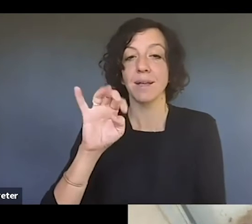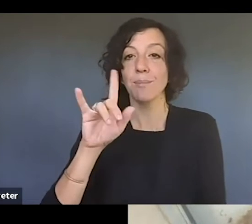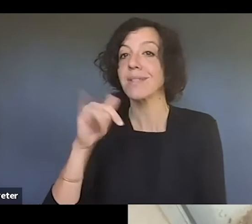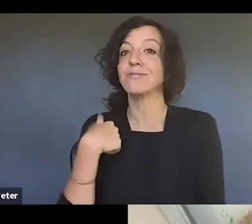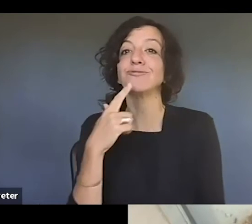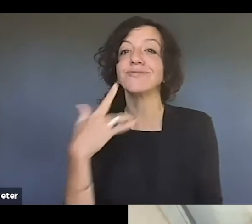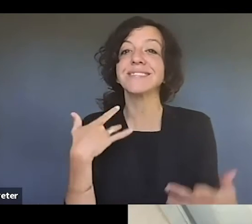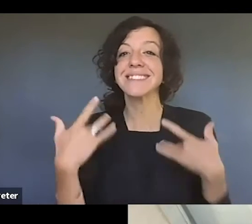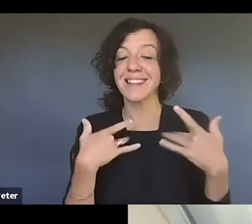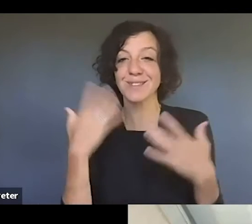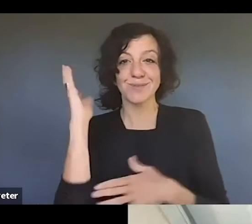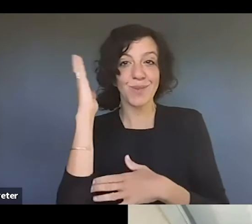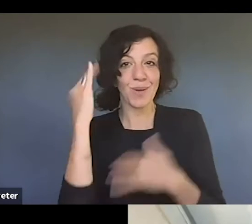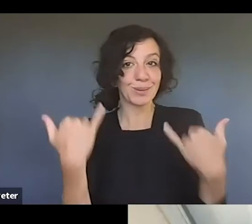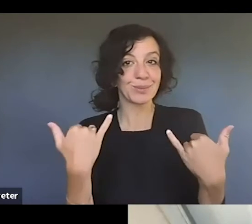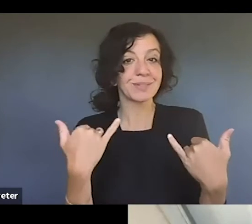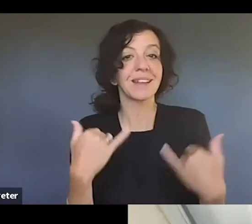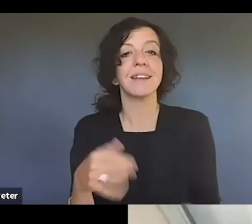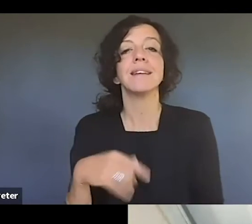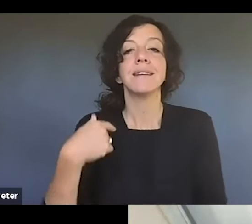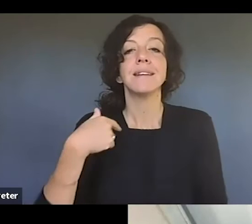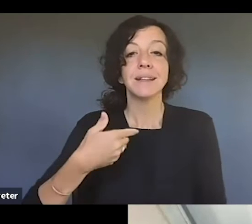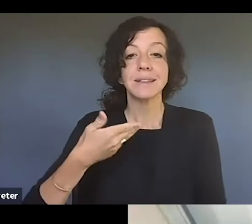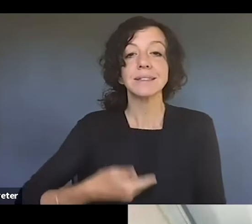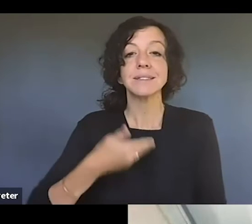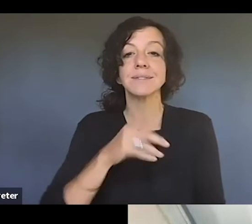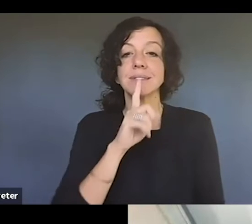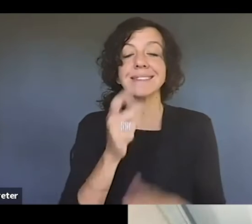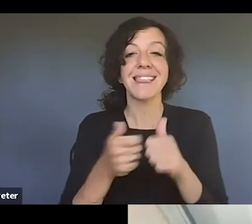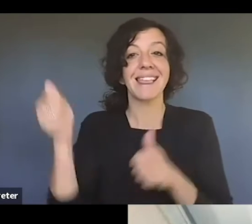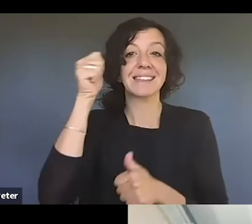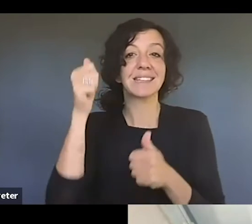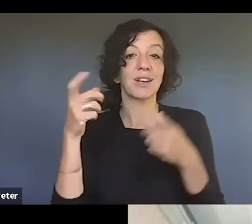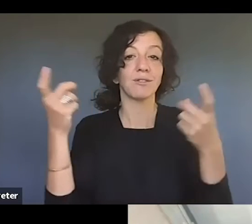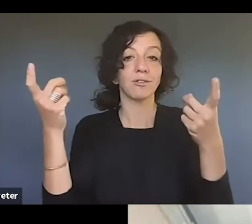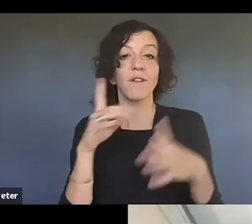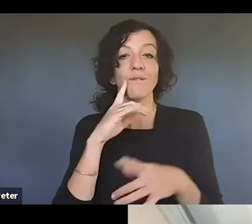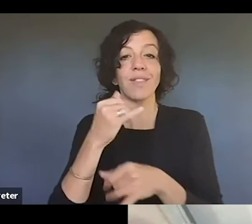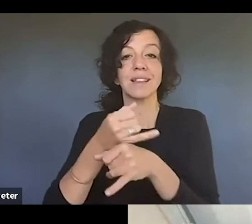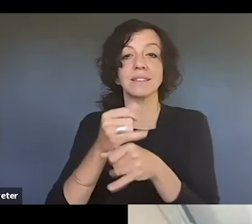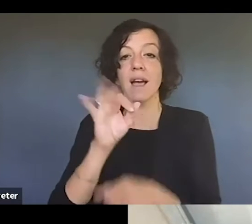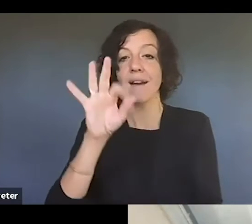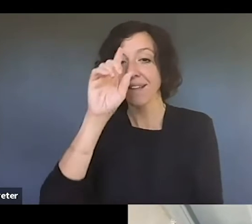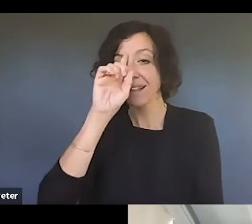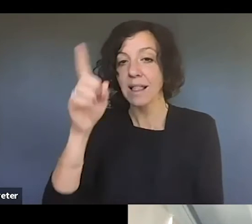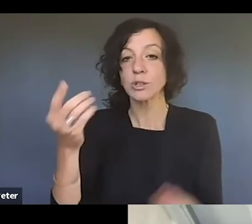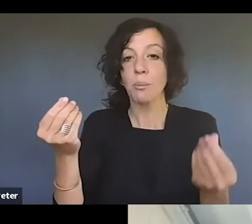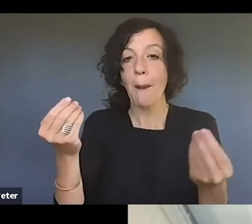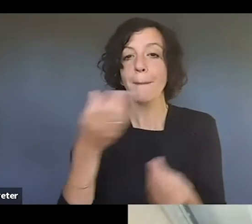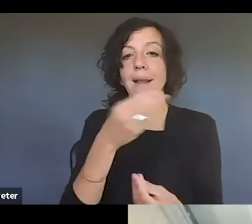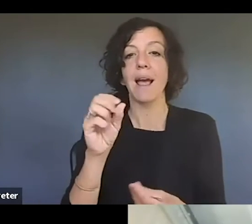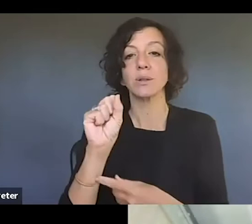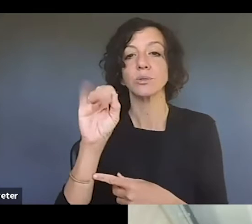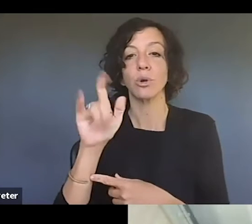talking to you guys today. My name is Kim Tignor. I am the Executive Director for the Institute for Intellectual Property and Social Justice.